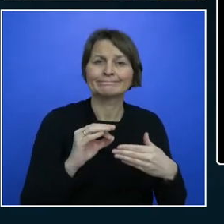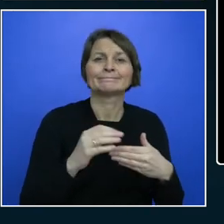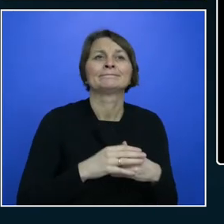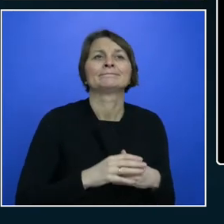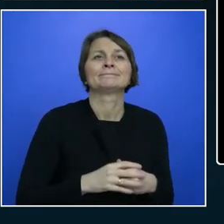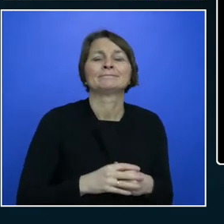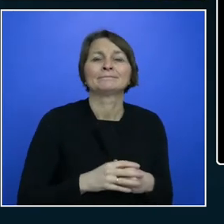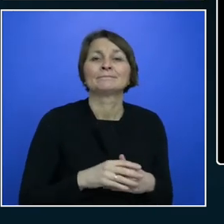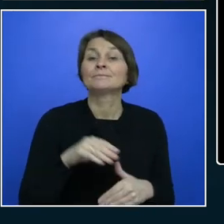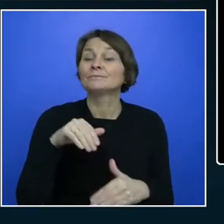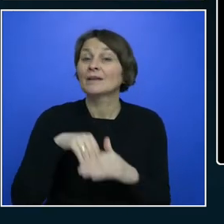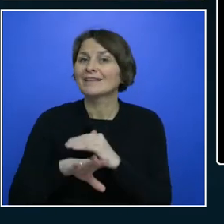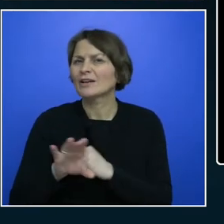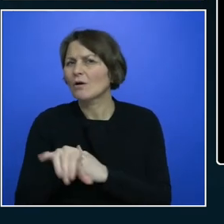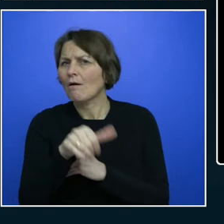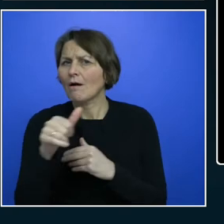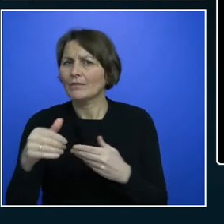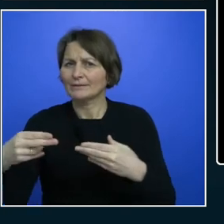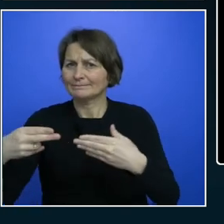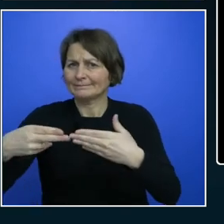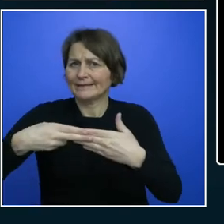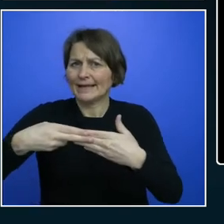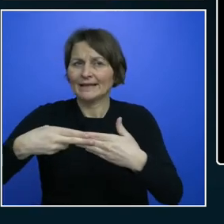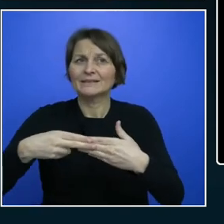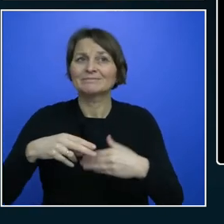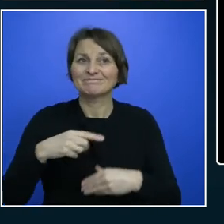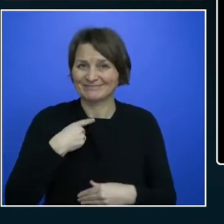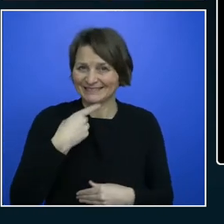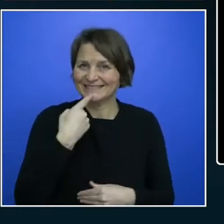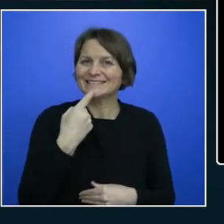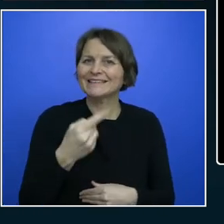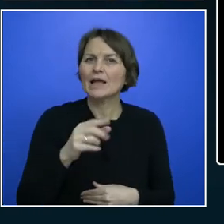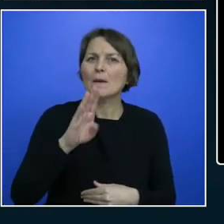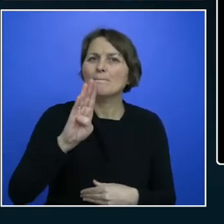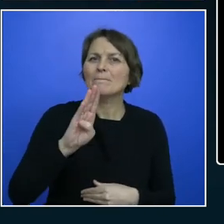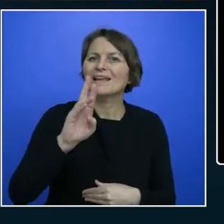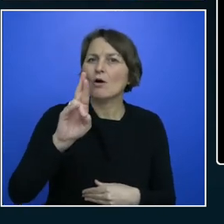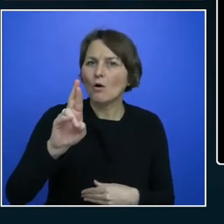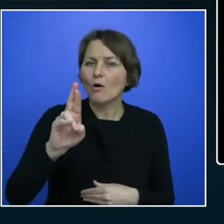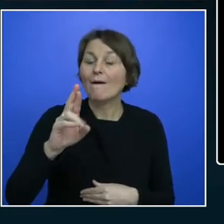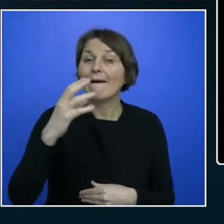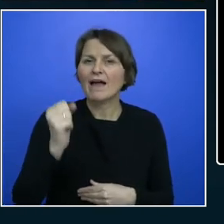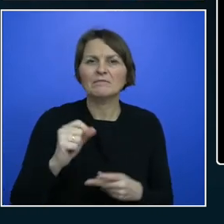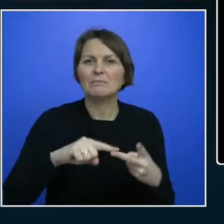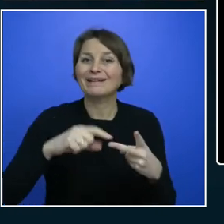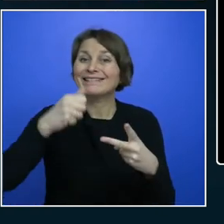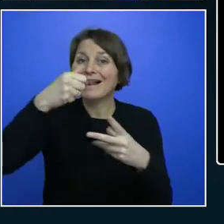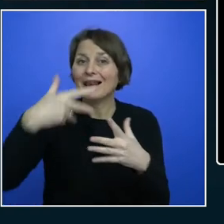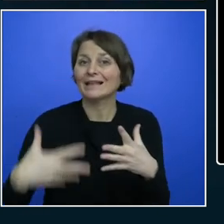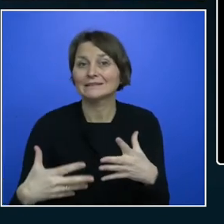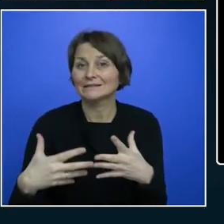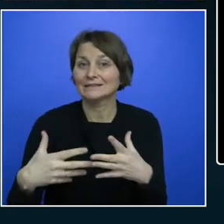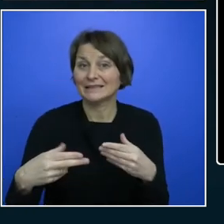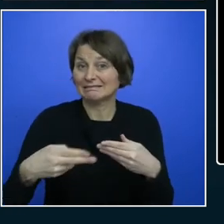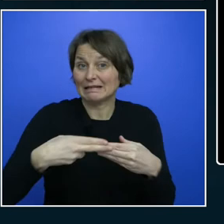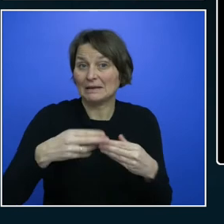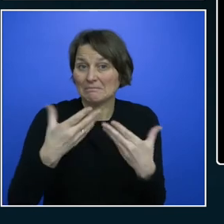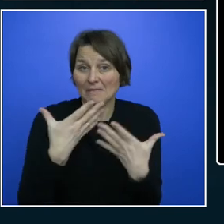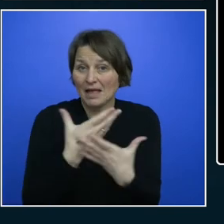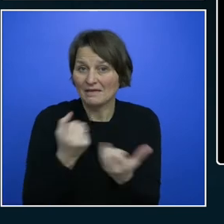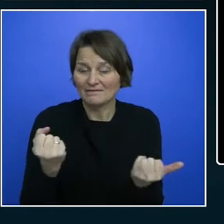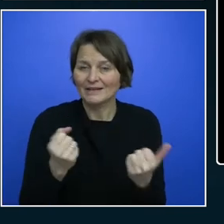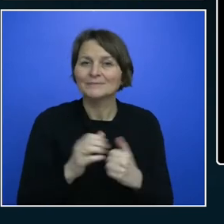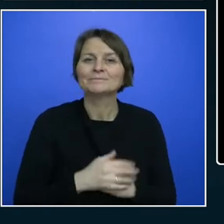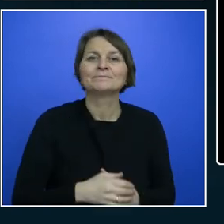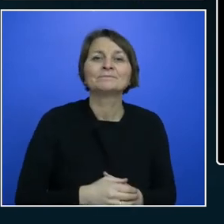inspect, you'll see that they've actually done BR tags instead of list tags. So a screen reader won't actually read that. And if I go into the tab stops